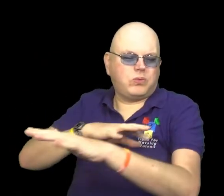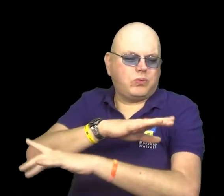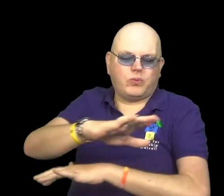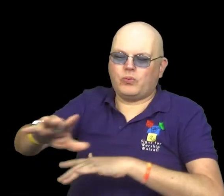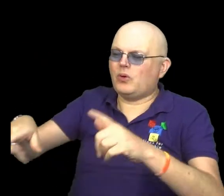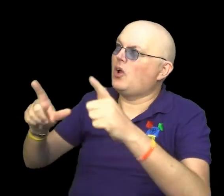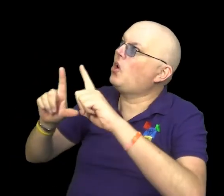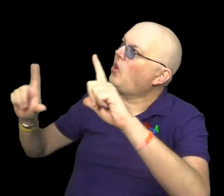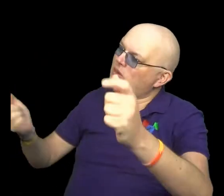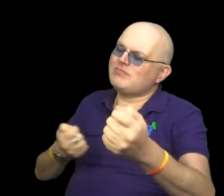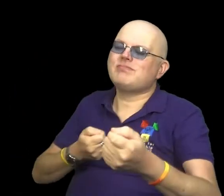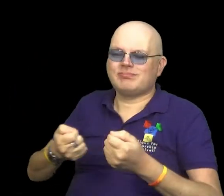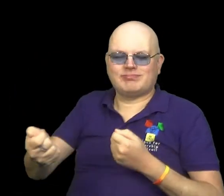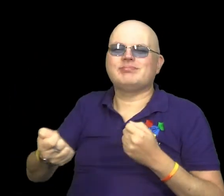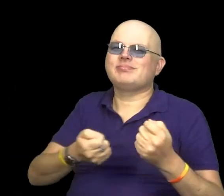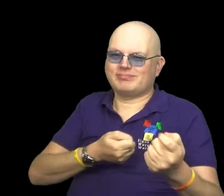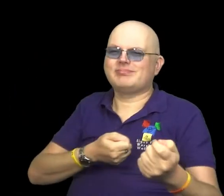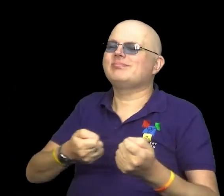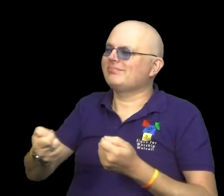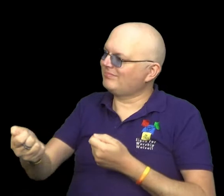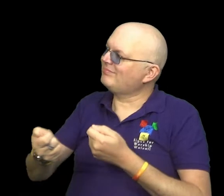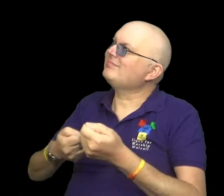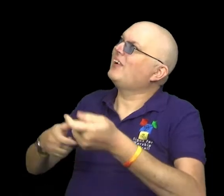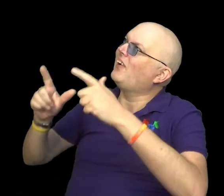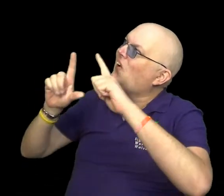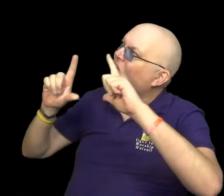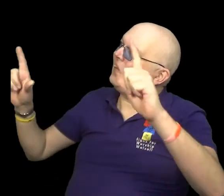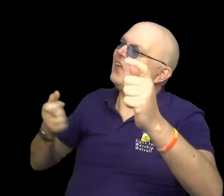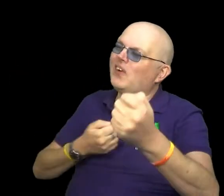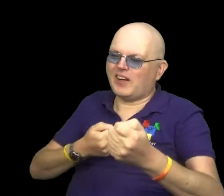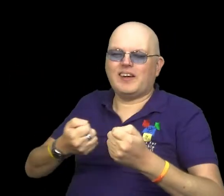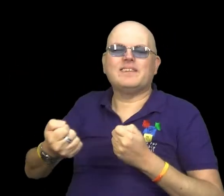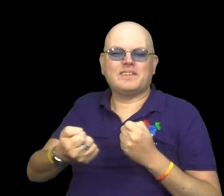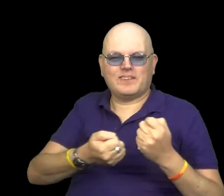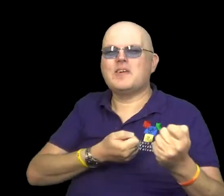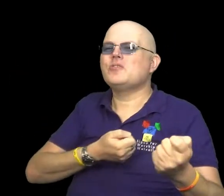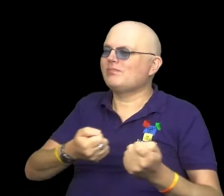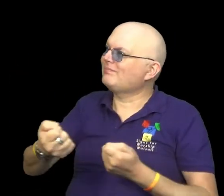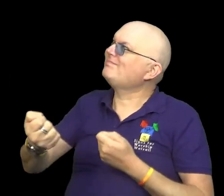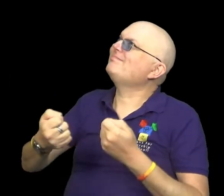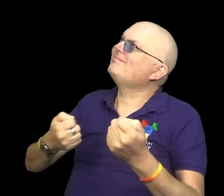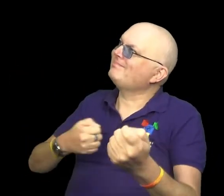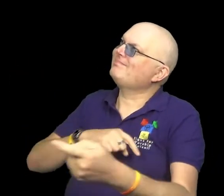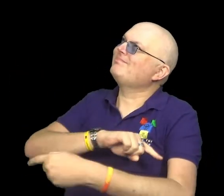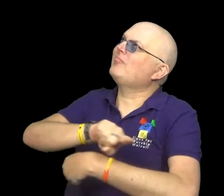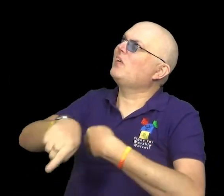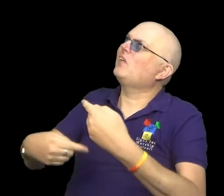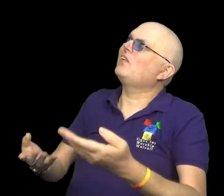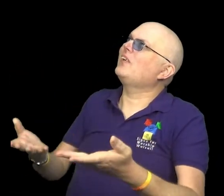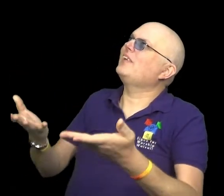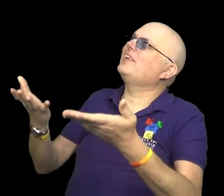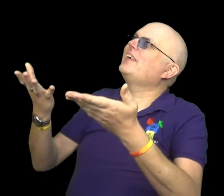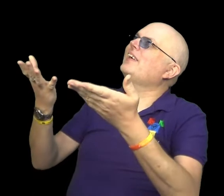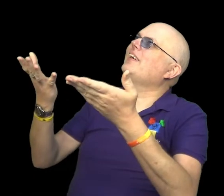in this place Lord have your way Lord have your way